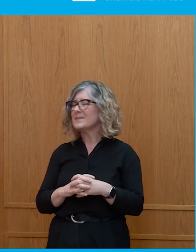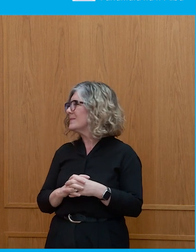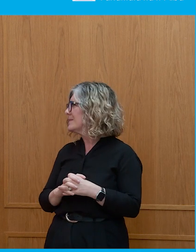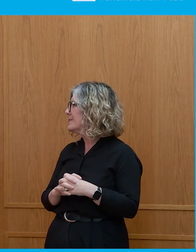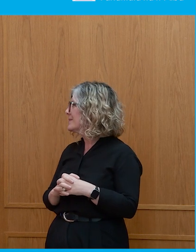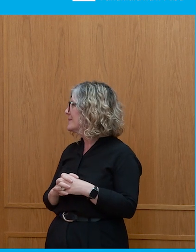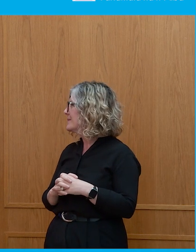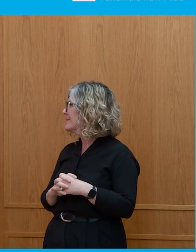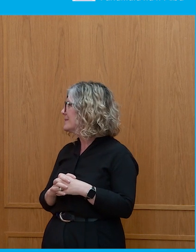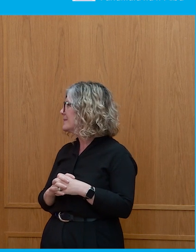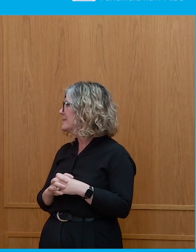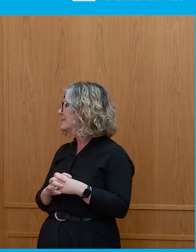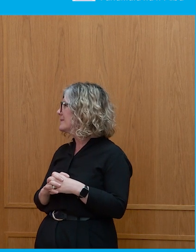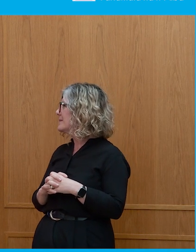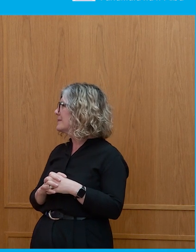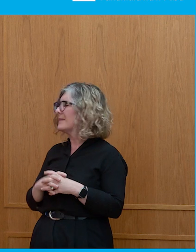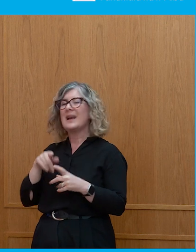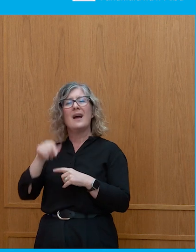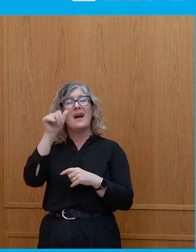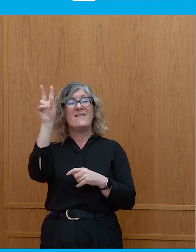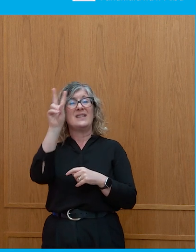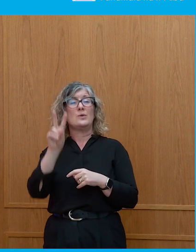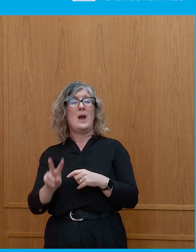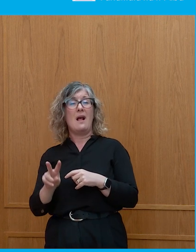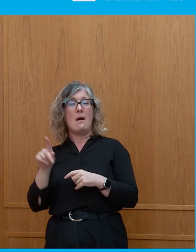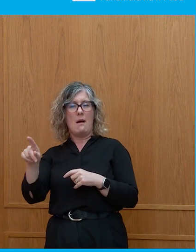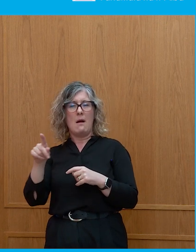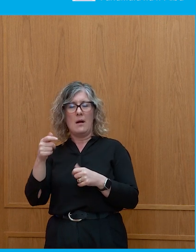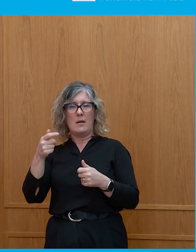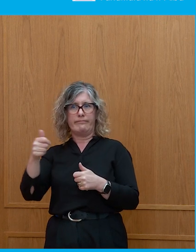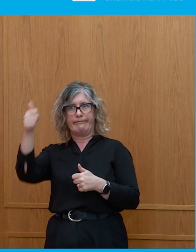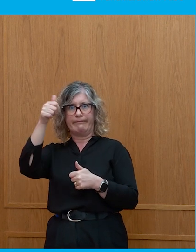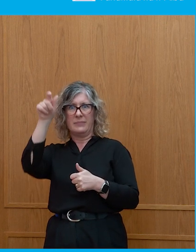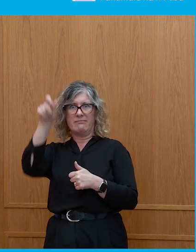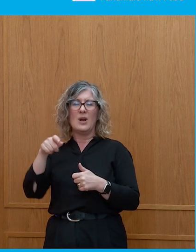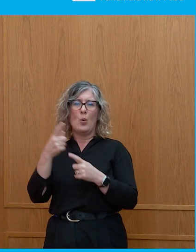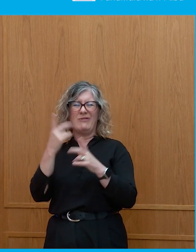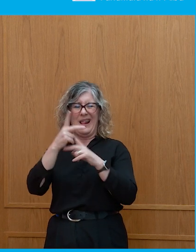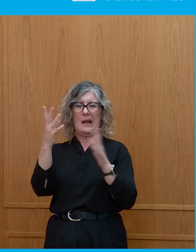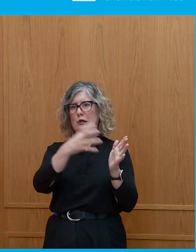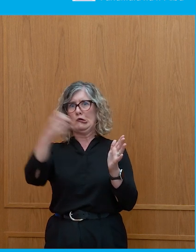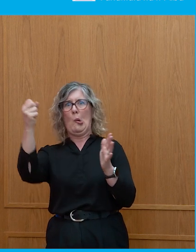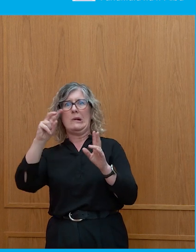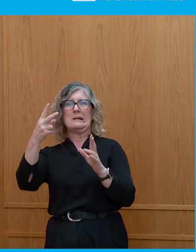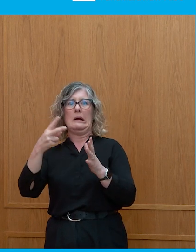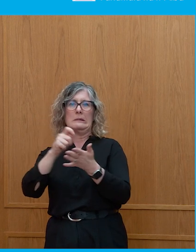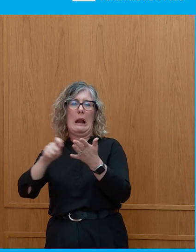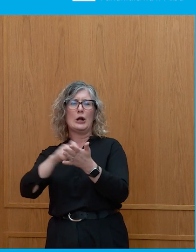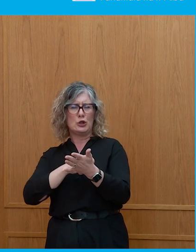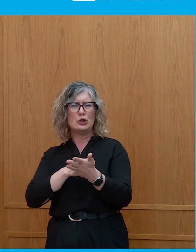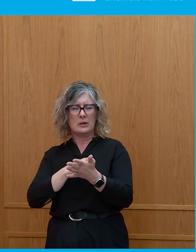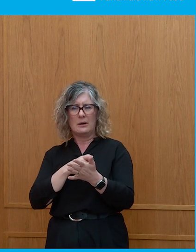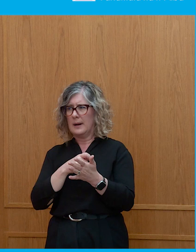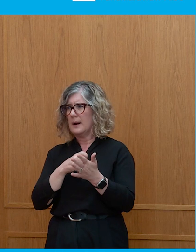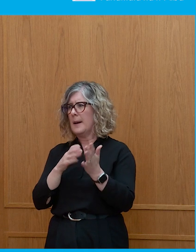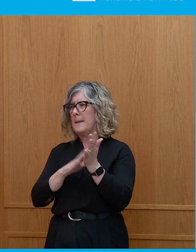After Nicolas Maduro in Venezuela basically stole the second election, what's this mean for